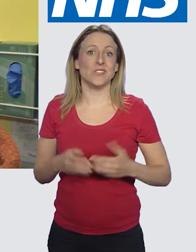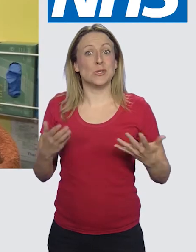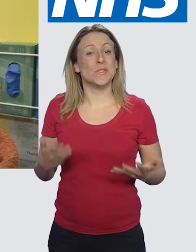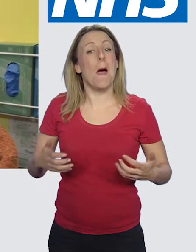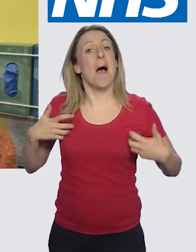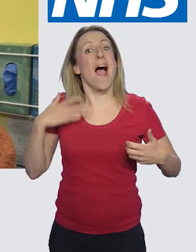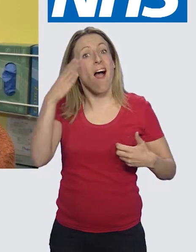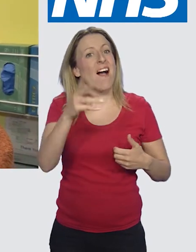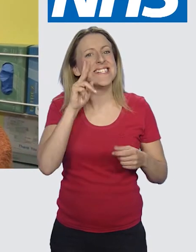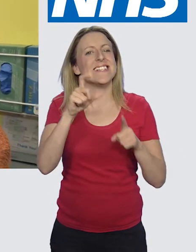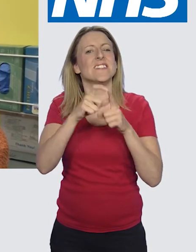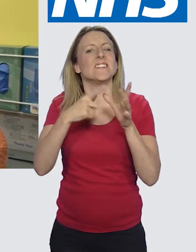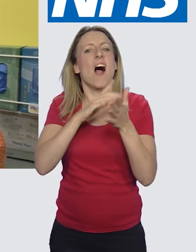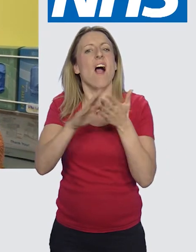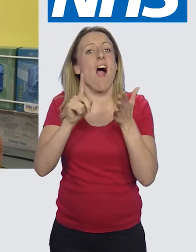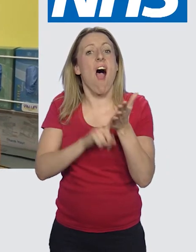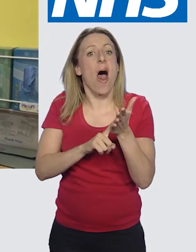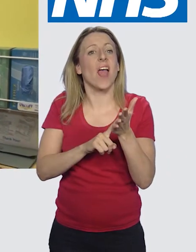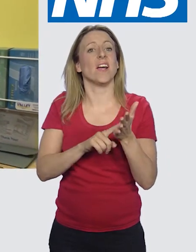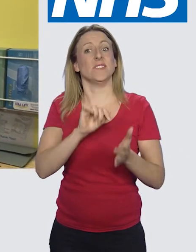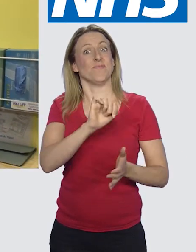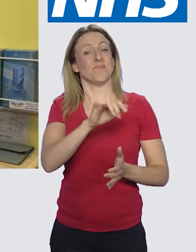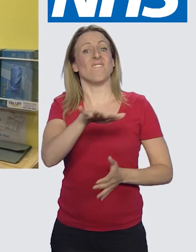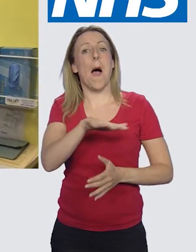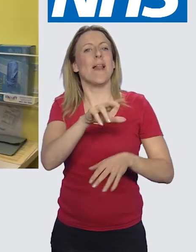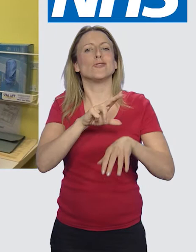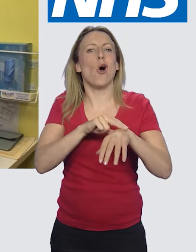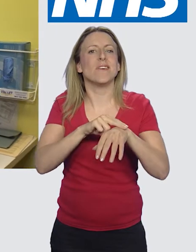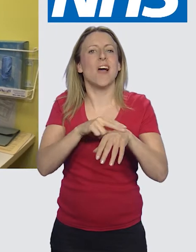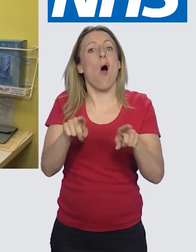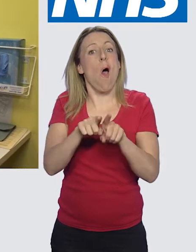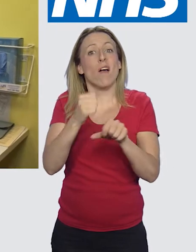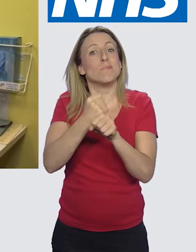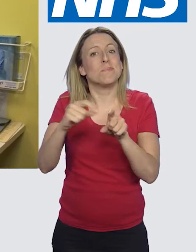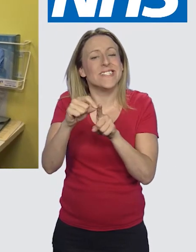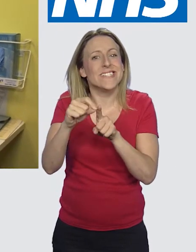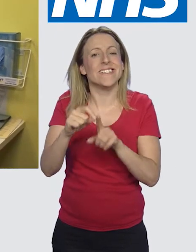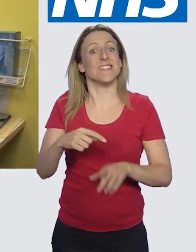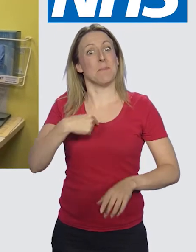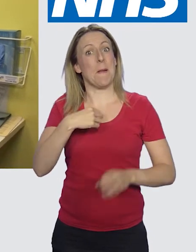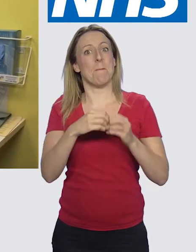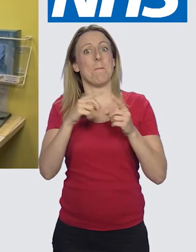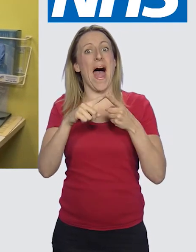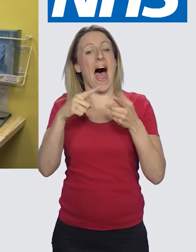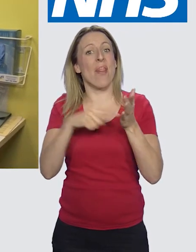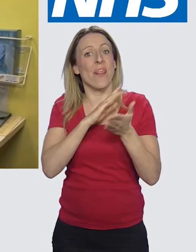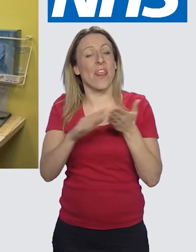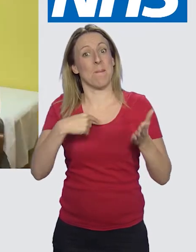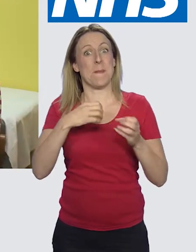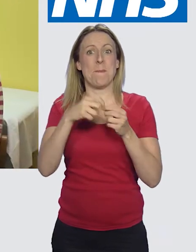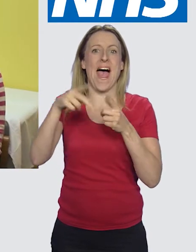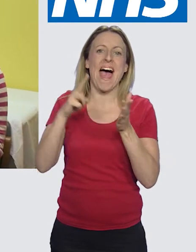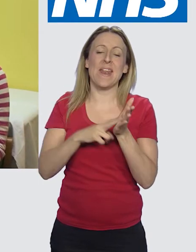Today Monkey has come along to see Dal, who's a general practitioner. She's a family doctor, also known as a GP.